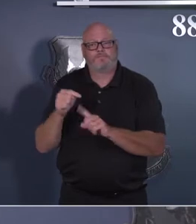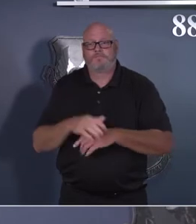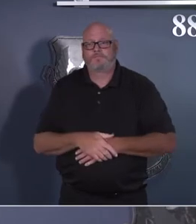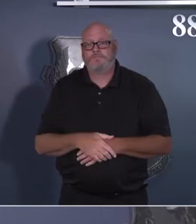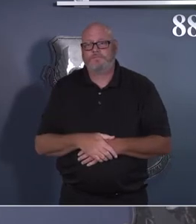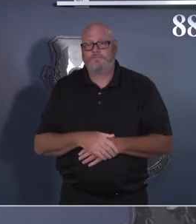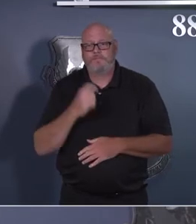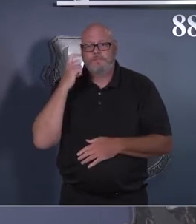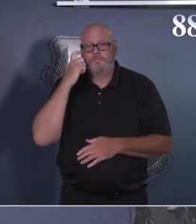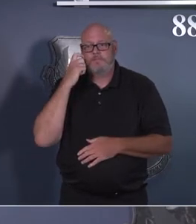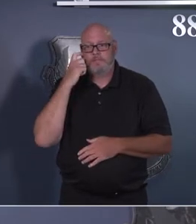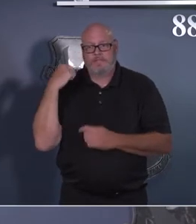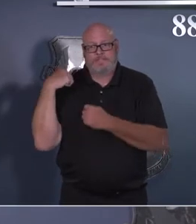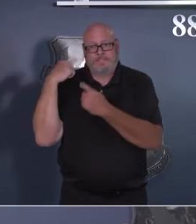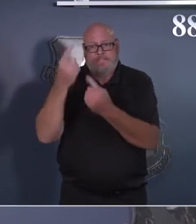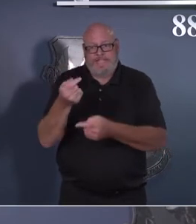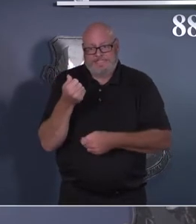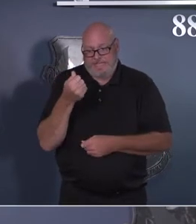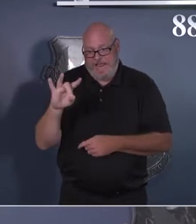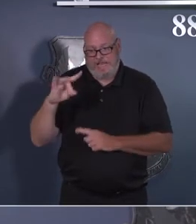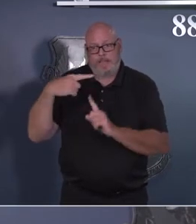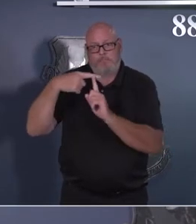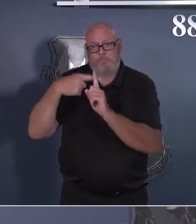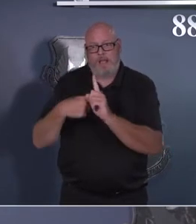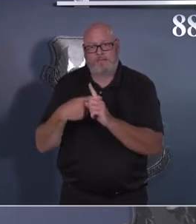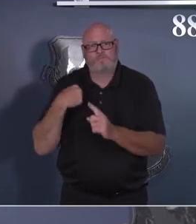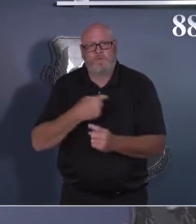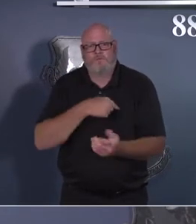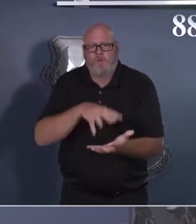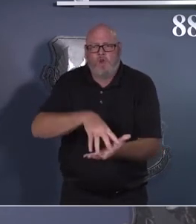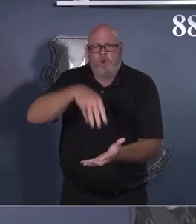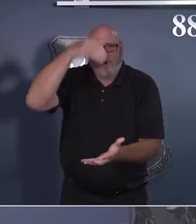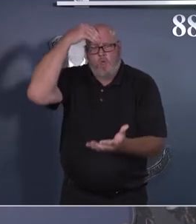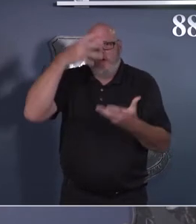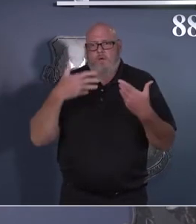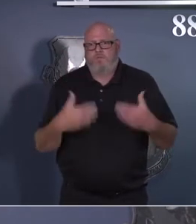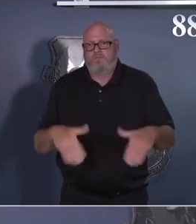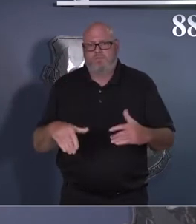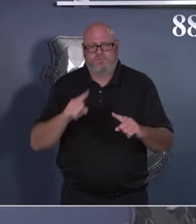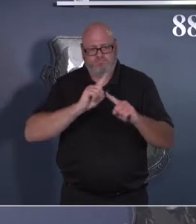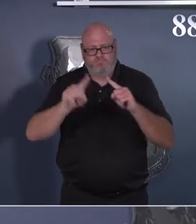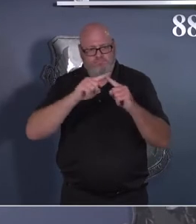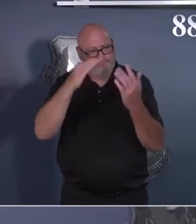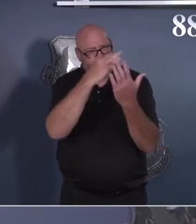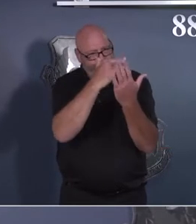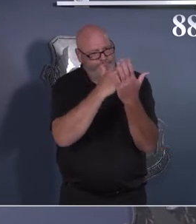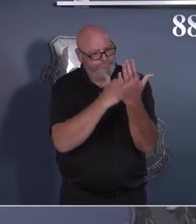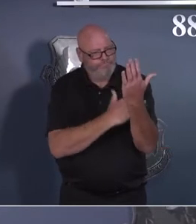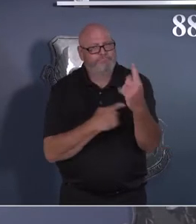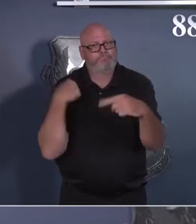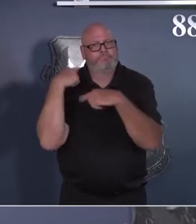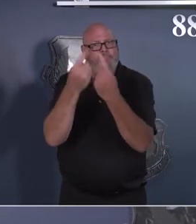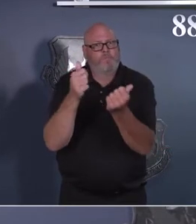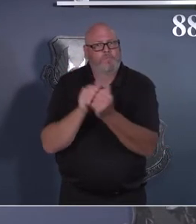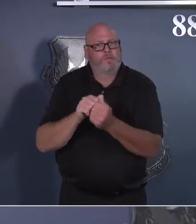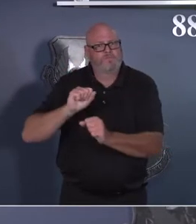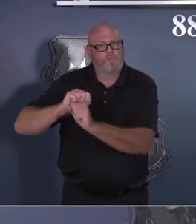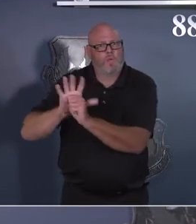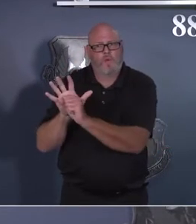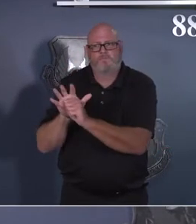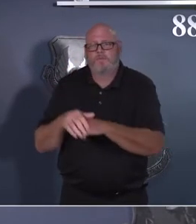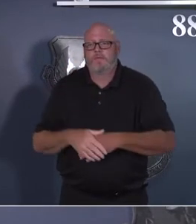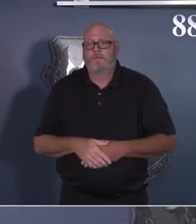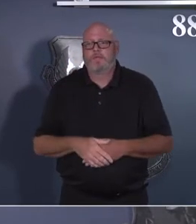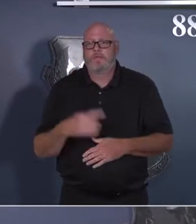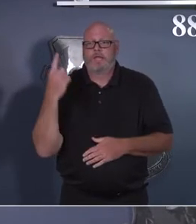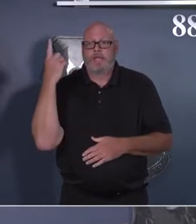of the last 18 months. And when you look back and you realize we went to Bravo and Charlie early on in the process and we issued